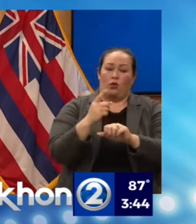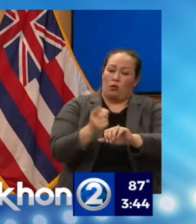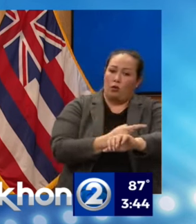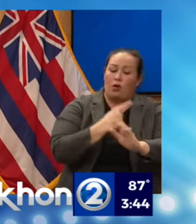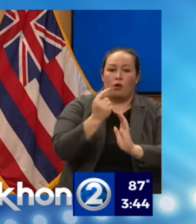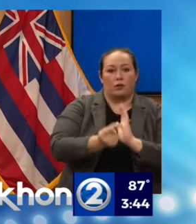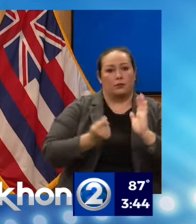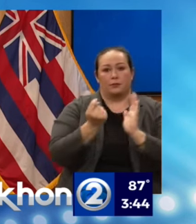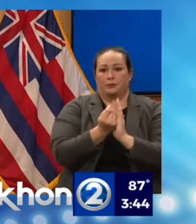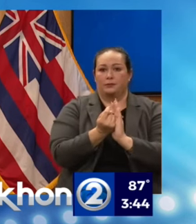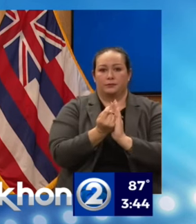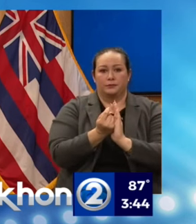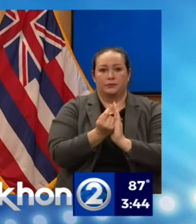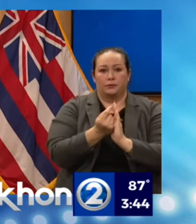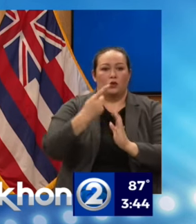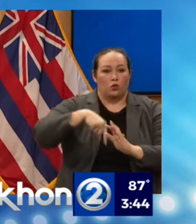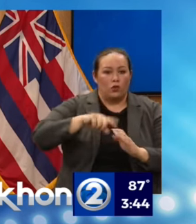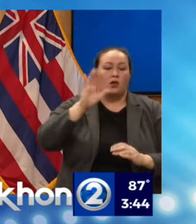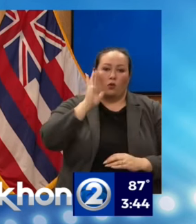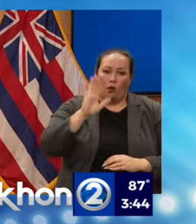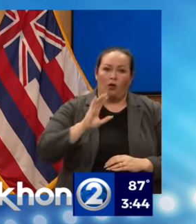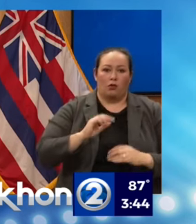but we will rebuild.